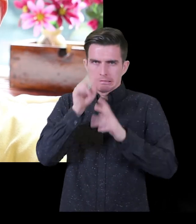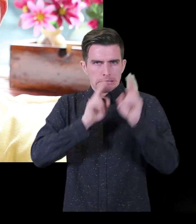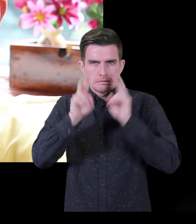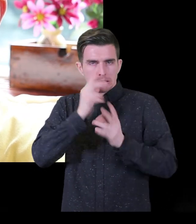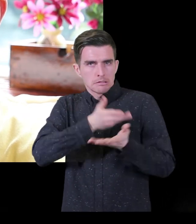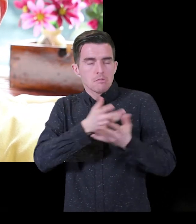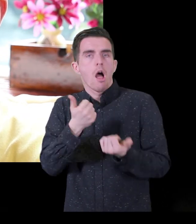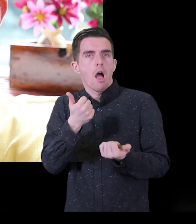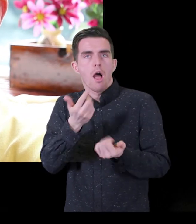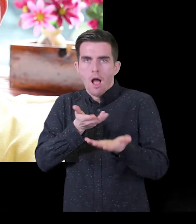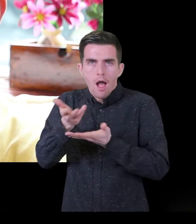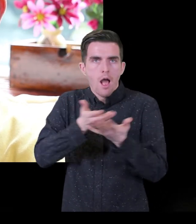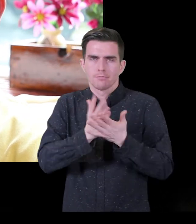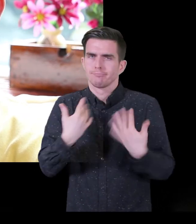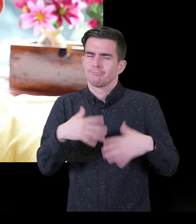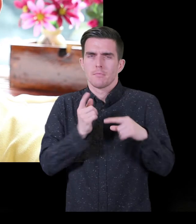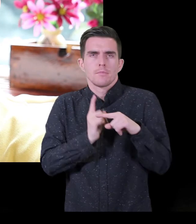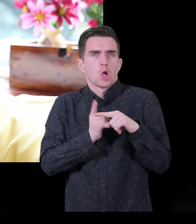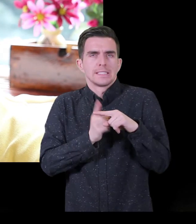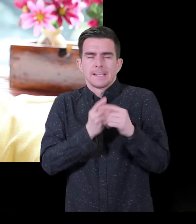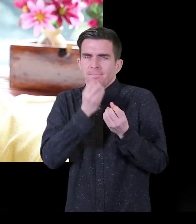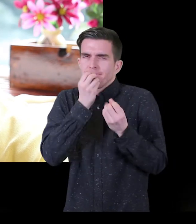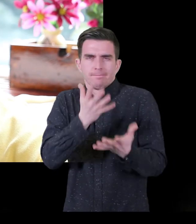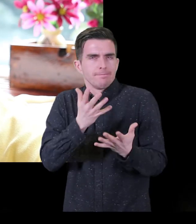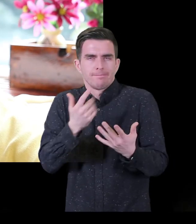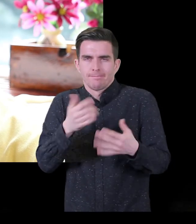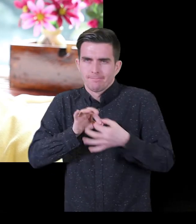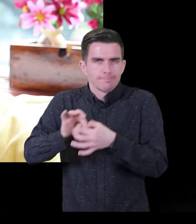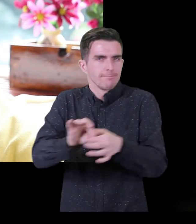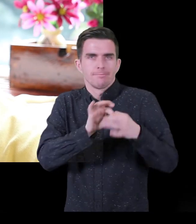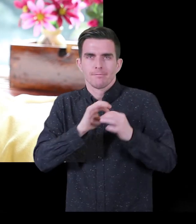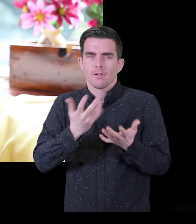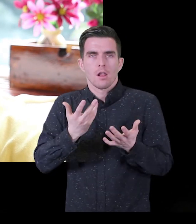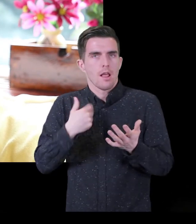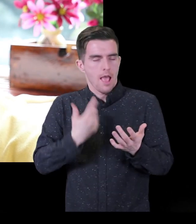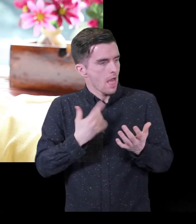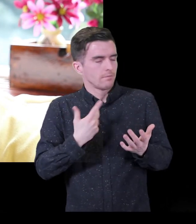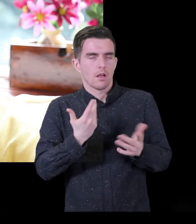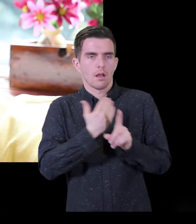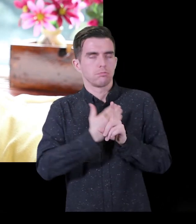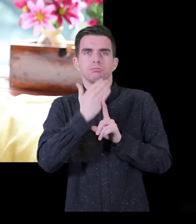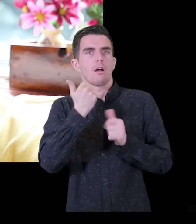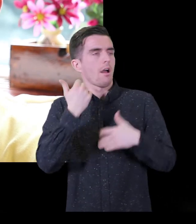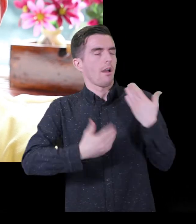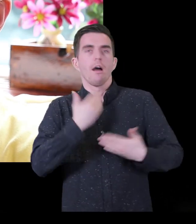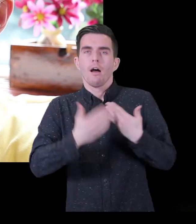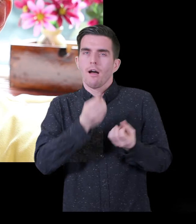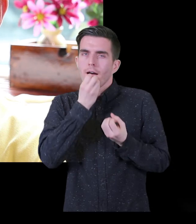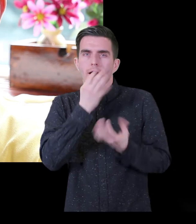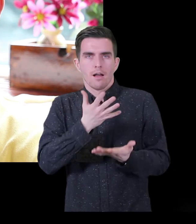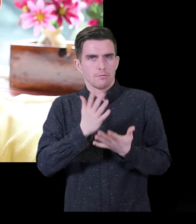relate to other people and actually learn a lot. And actually learn a lot of tricks in order to